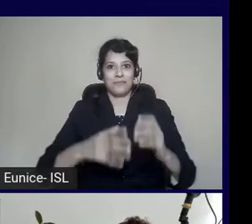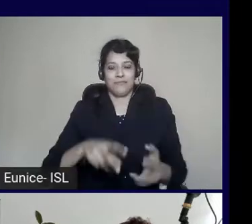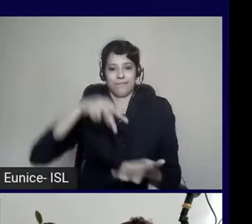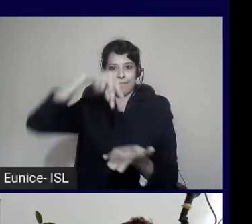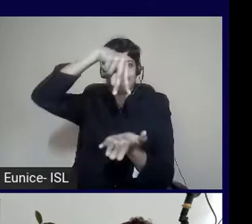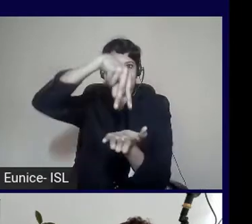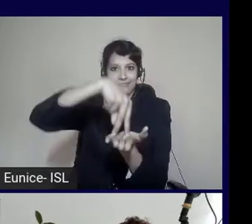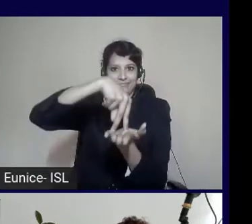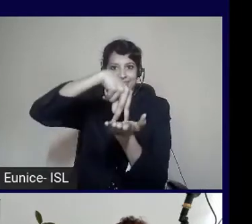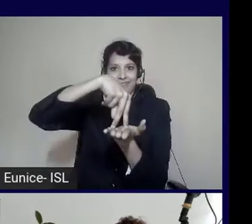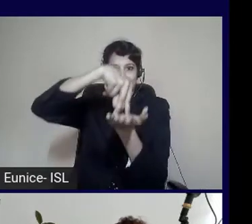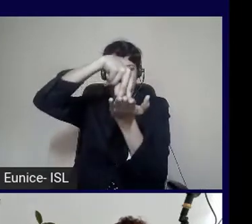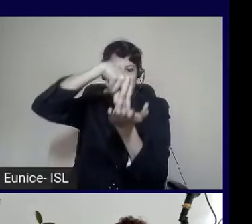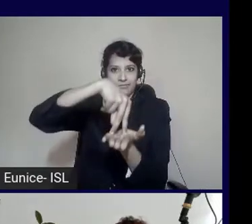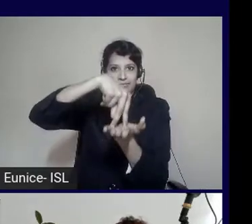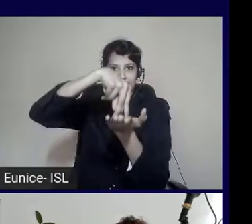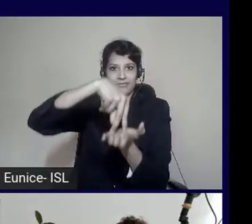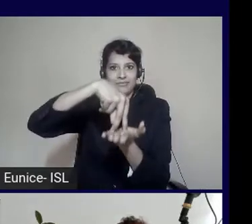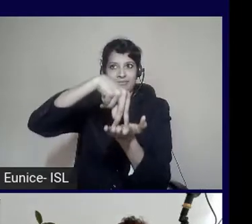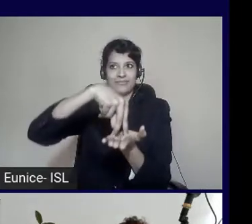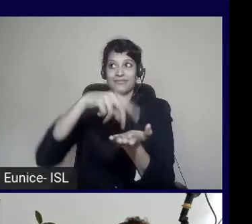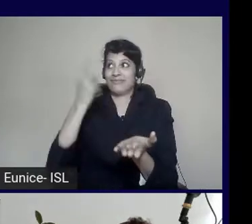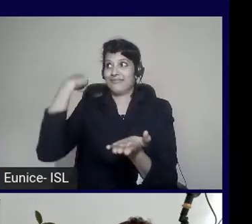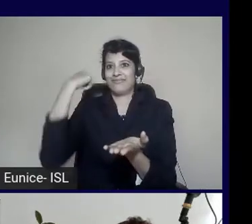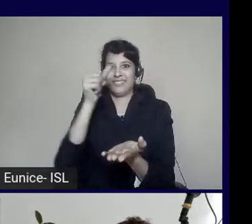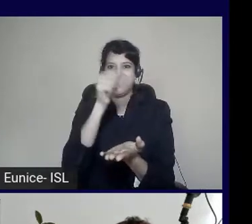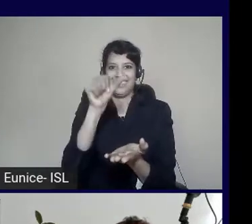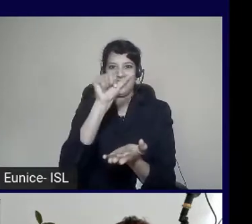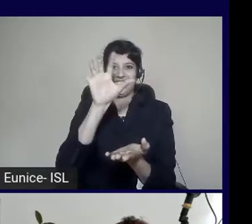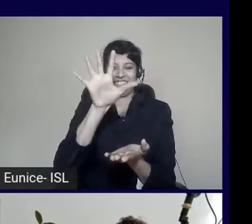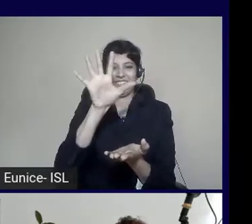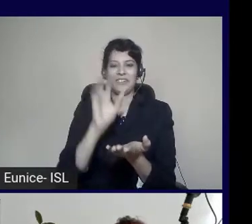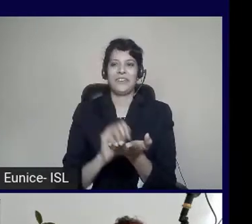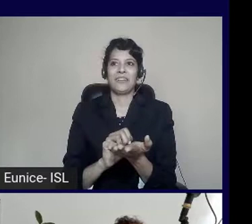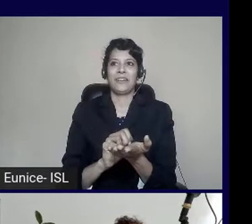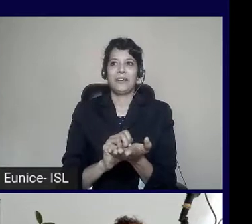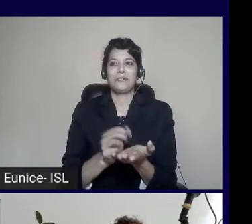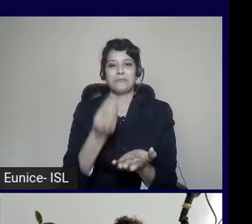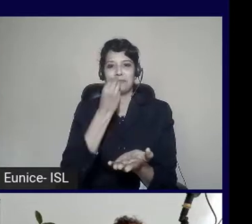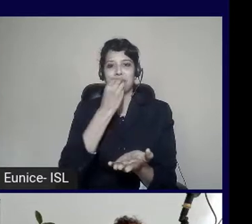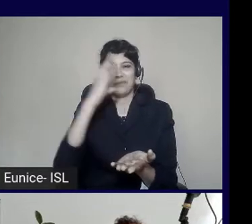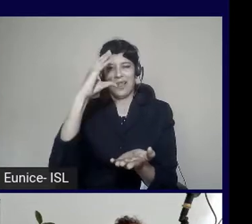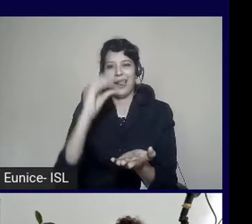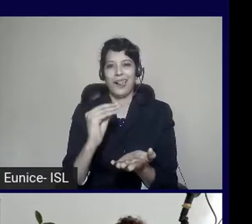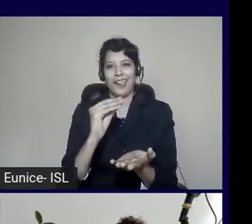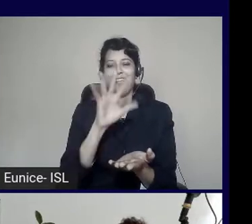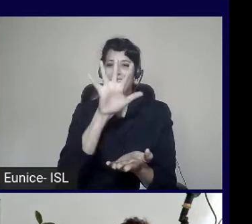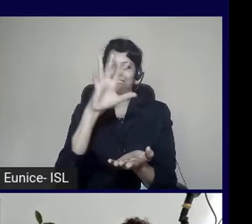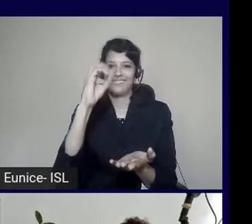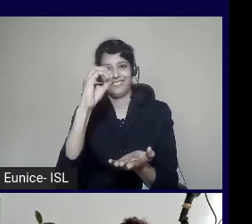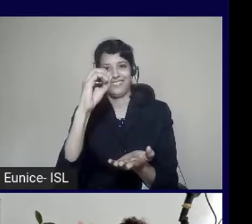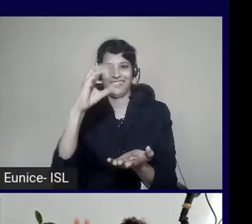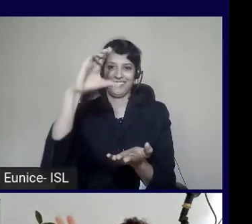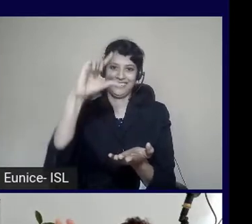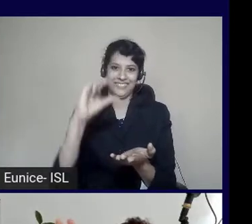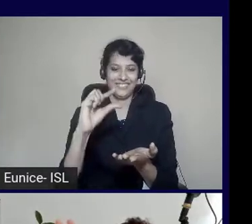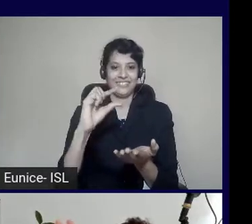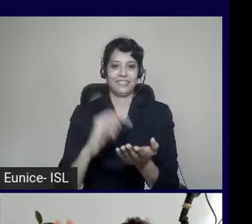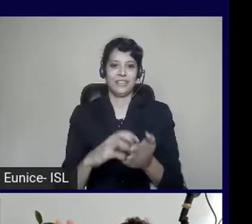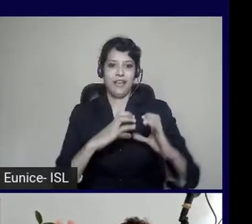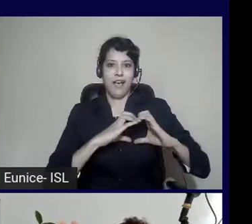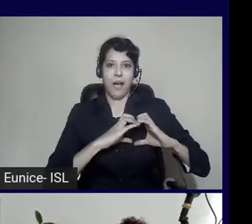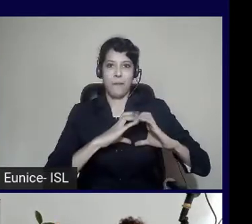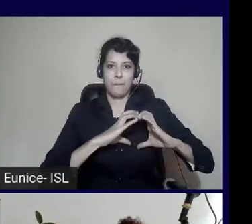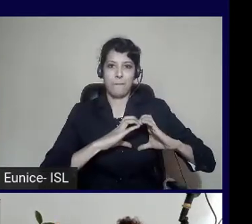kilograms, but at that time I was 65 kilograms. I've been dieting pretty successfully recently. And I entered my heart, 120